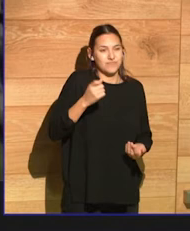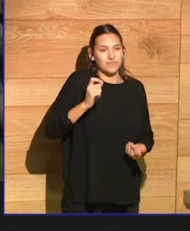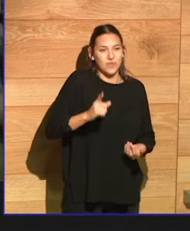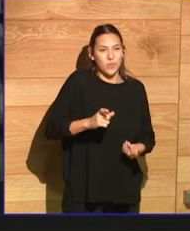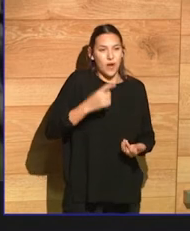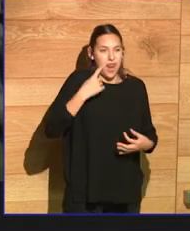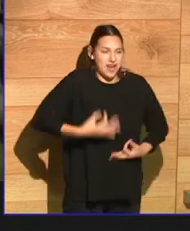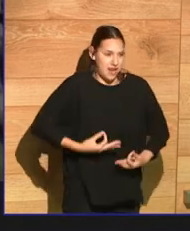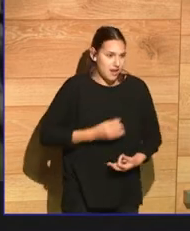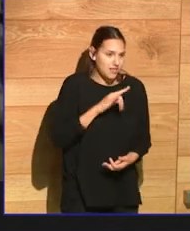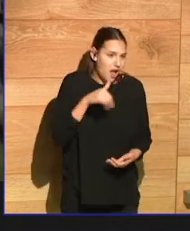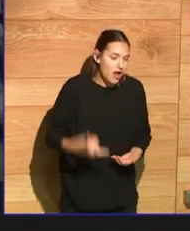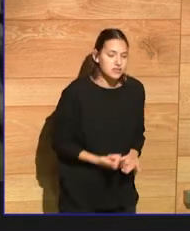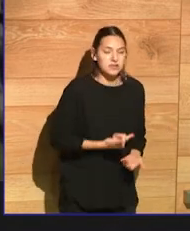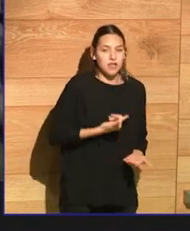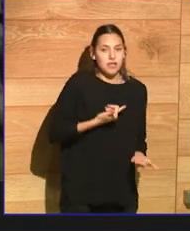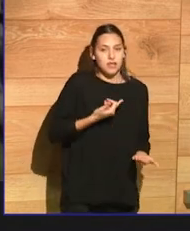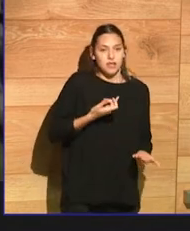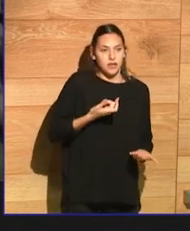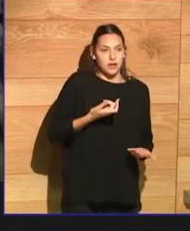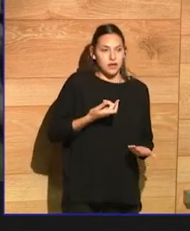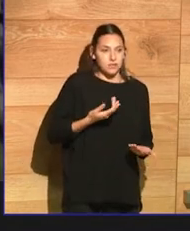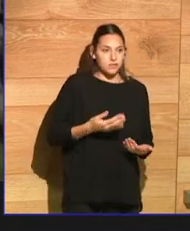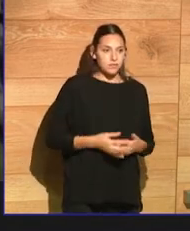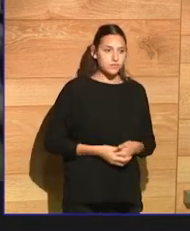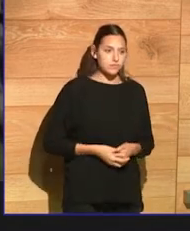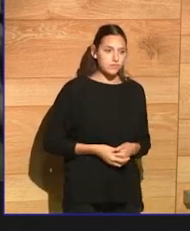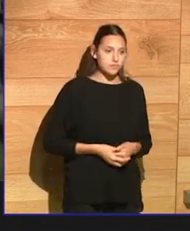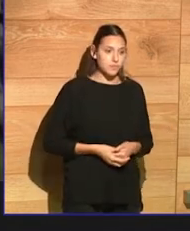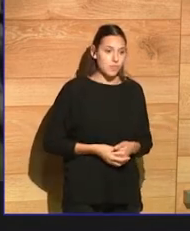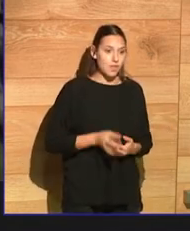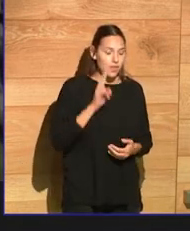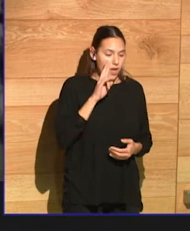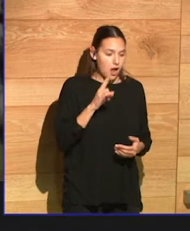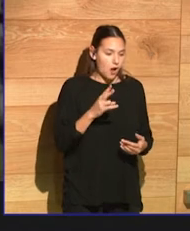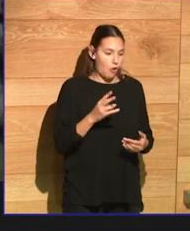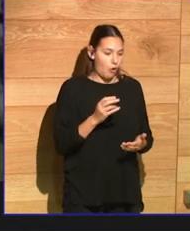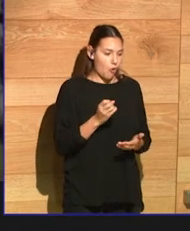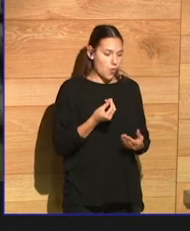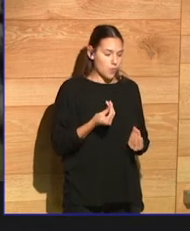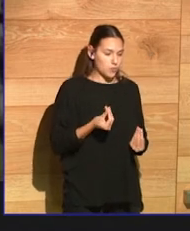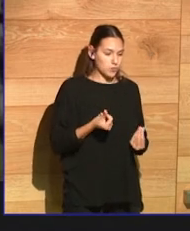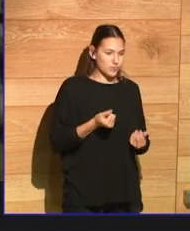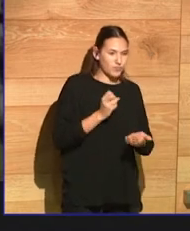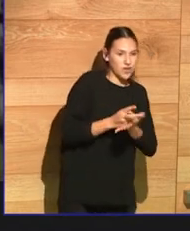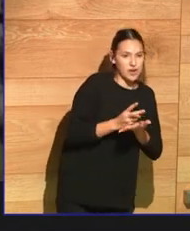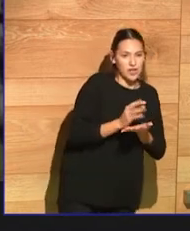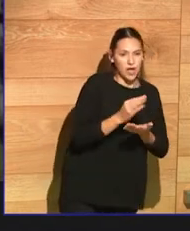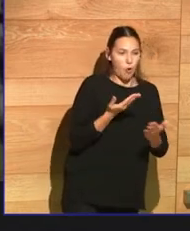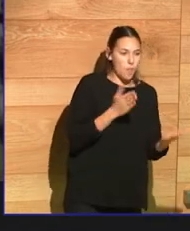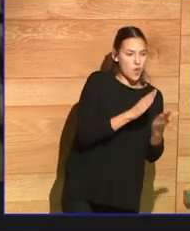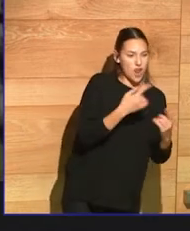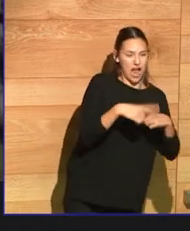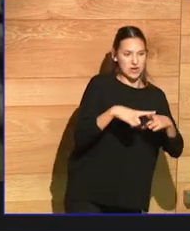gratuitously provoked and exposed to upsetting things. And they're trying to curate their lives, I think, trying to find some